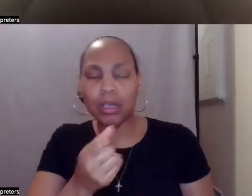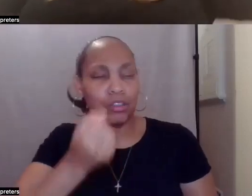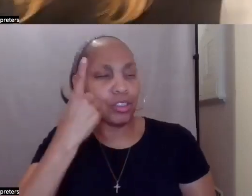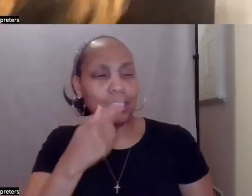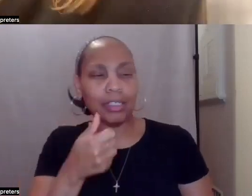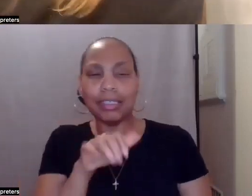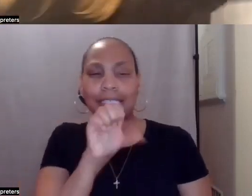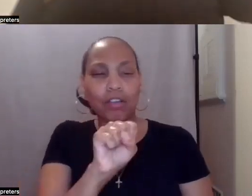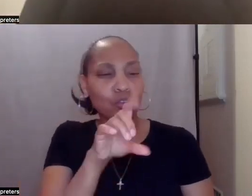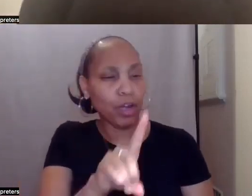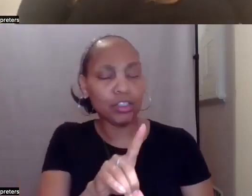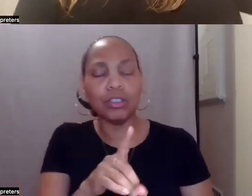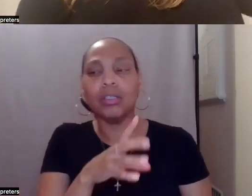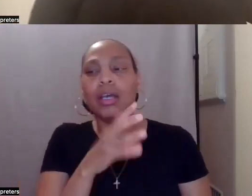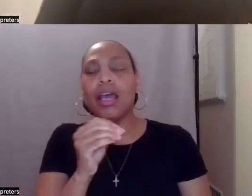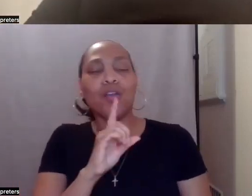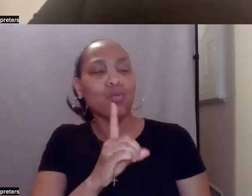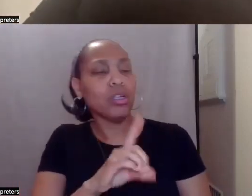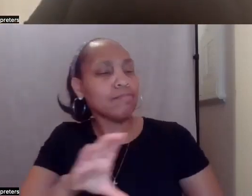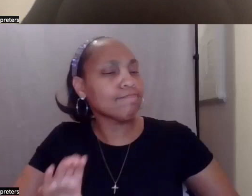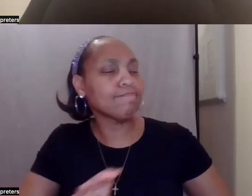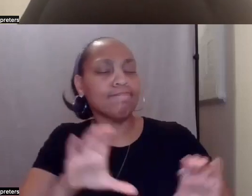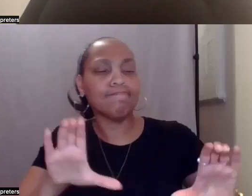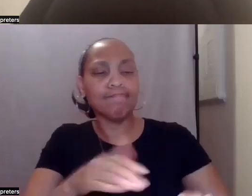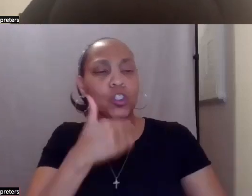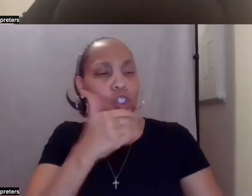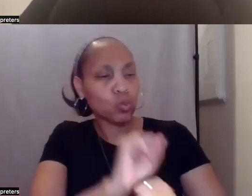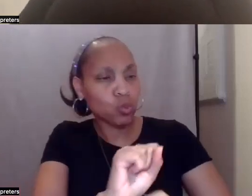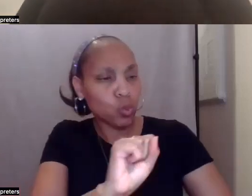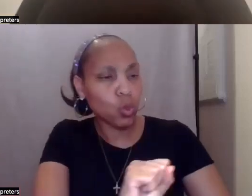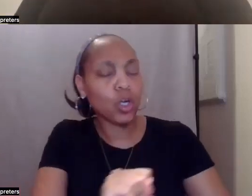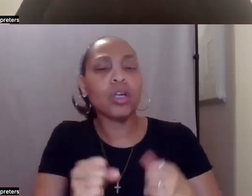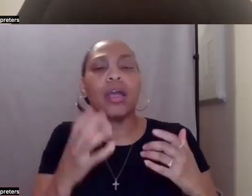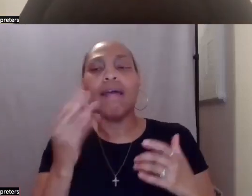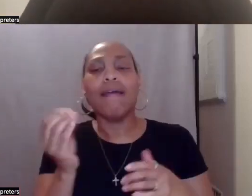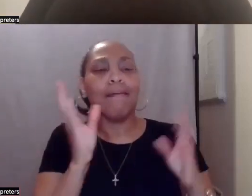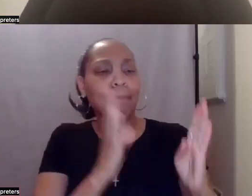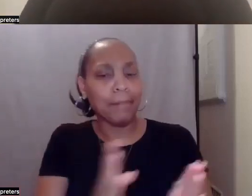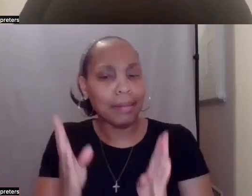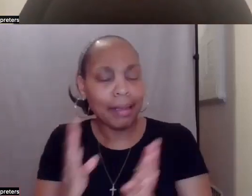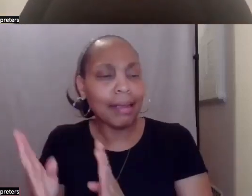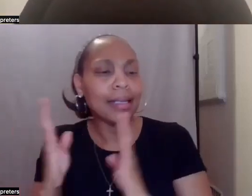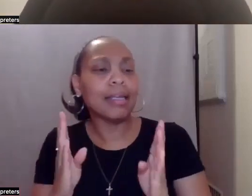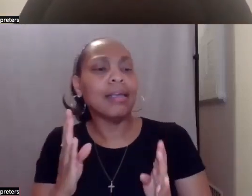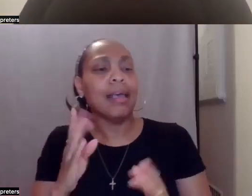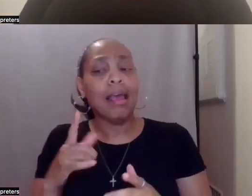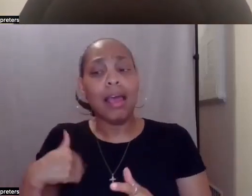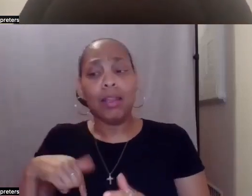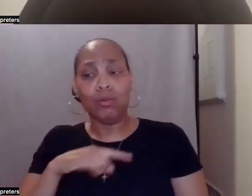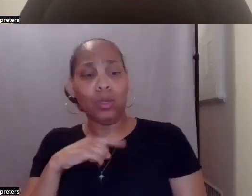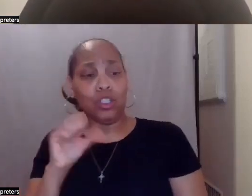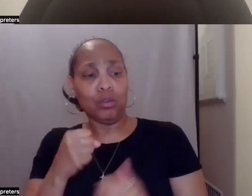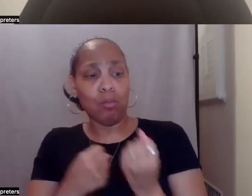and, and are doing the, the good work of, of planning with the person at the center, and then we come along. It's like,